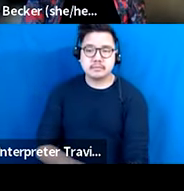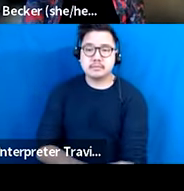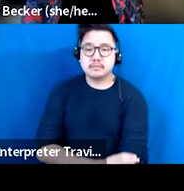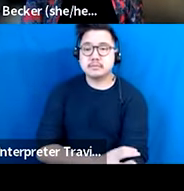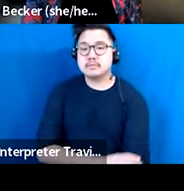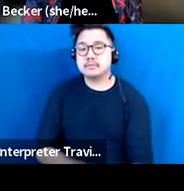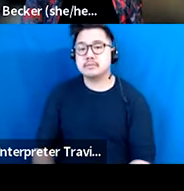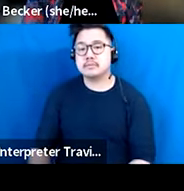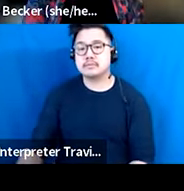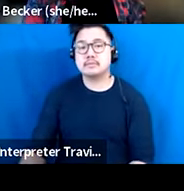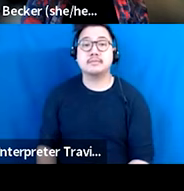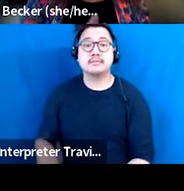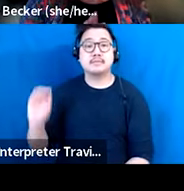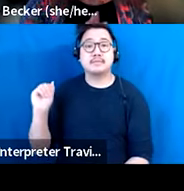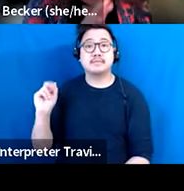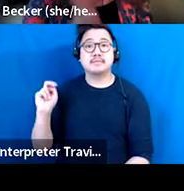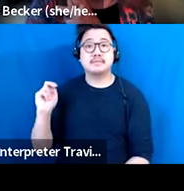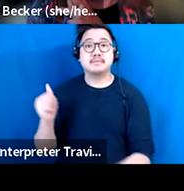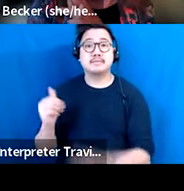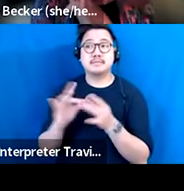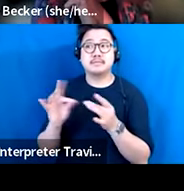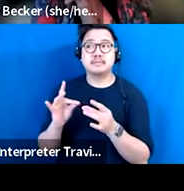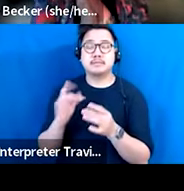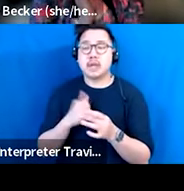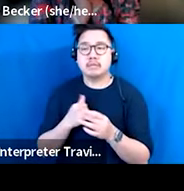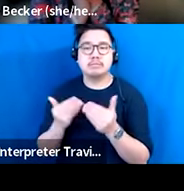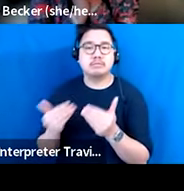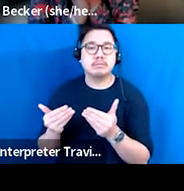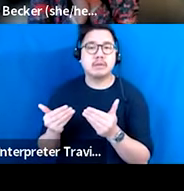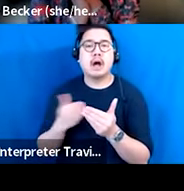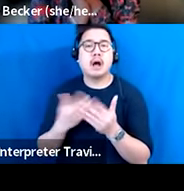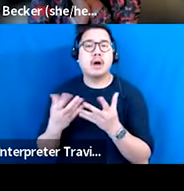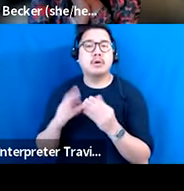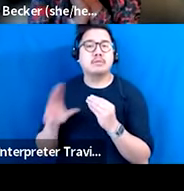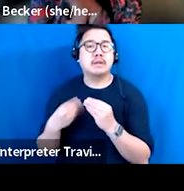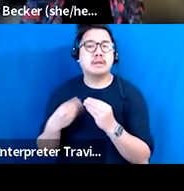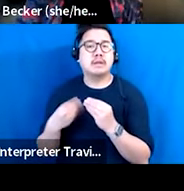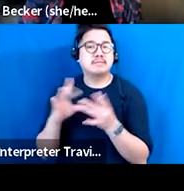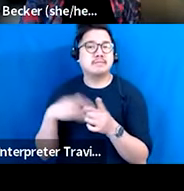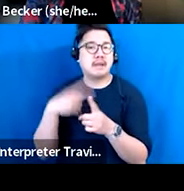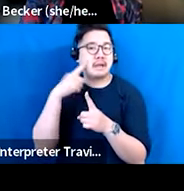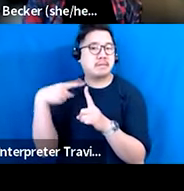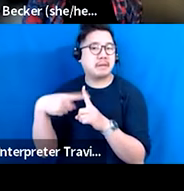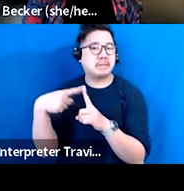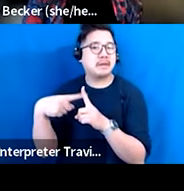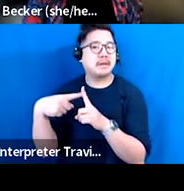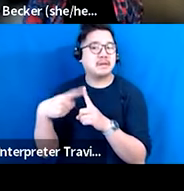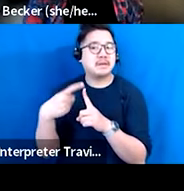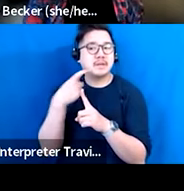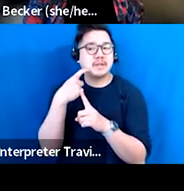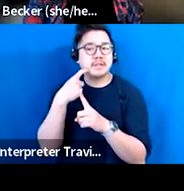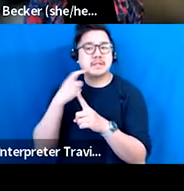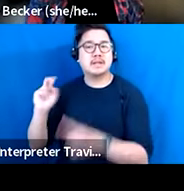So, Nina. Oh, go ahead. I was just going add a little bit of my optimism and hope to what Nina said,